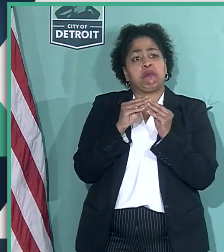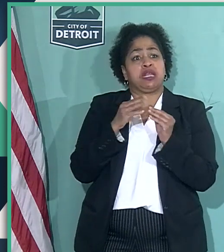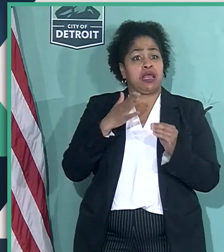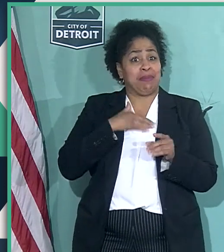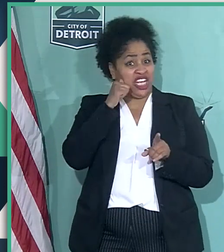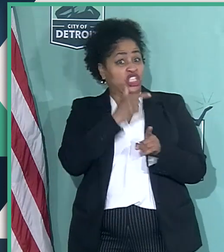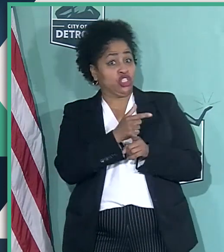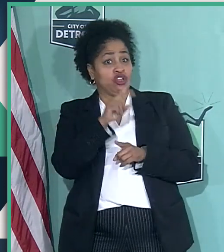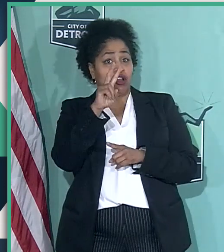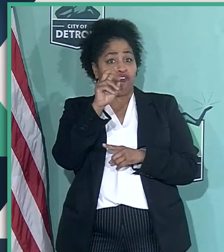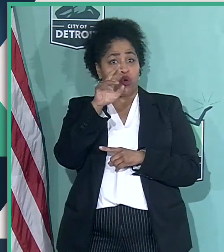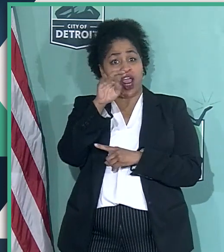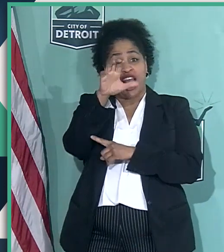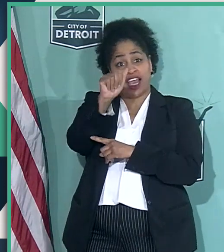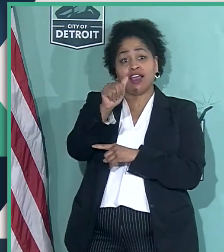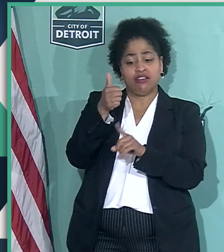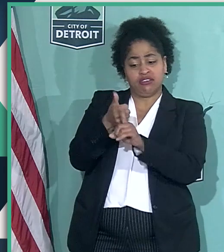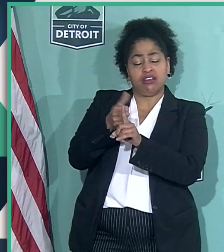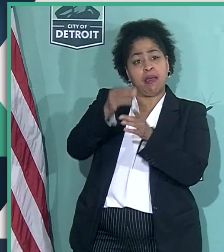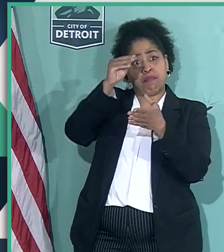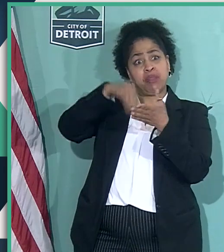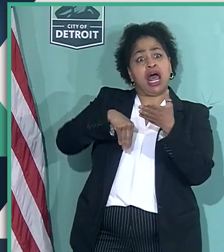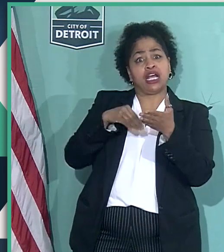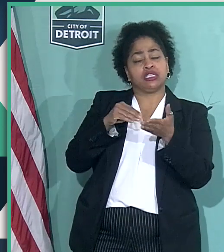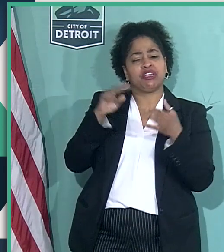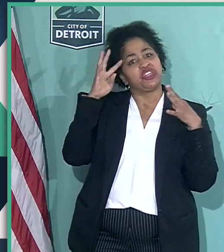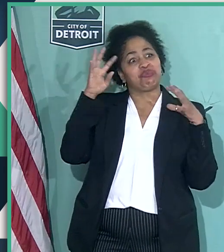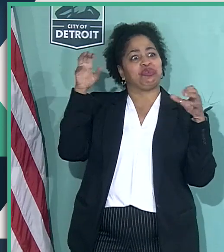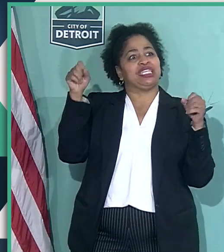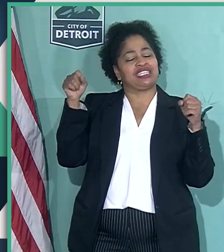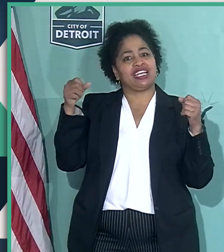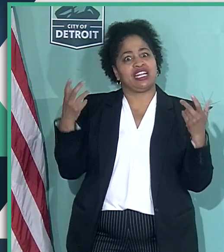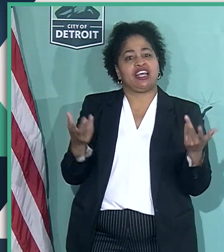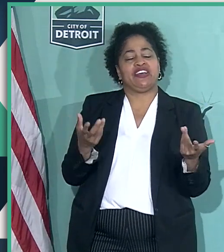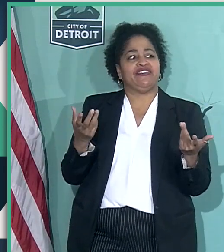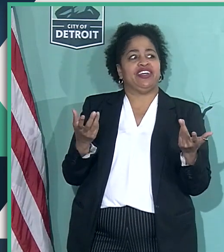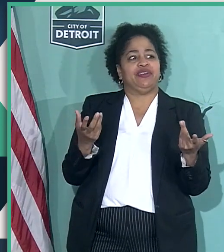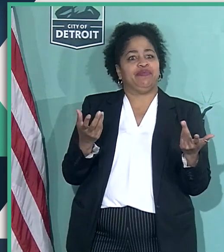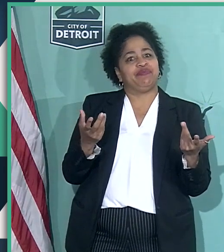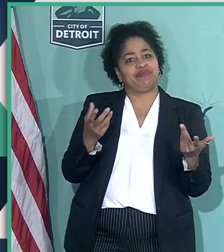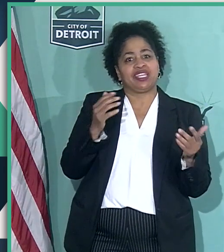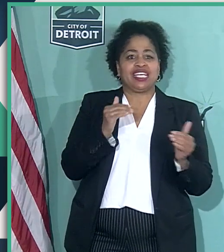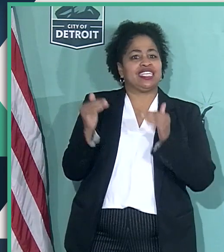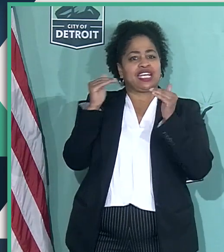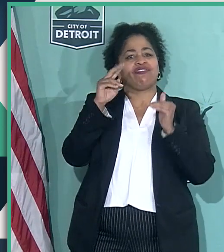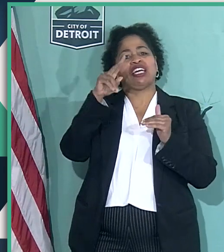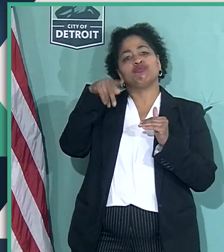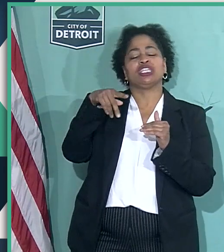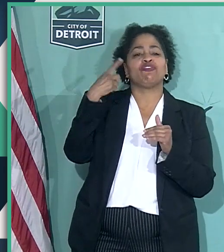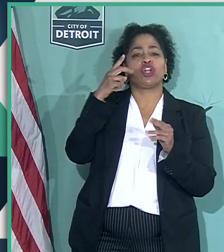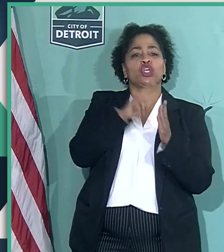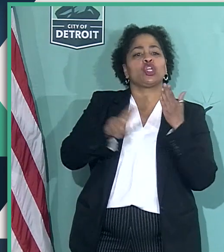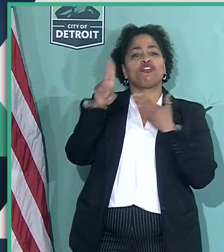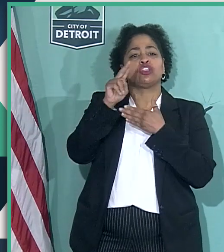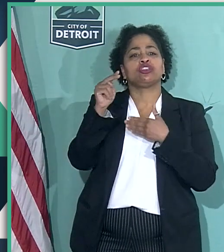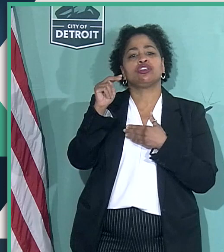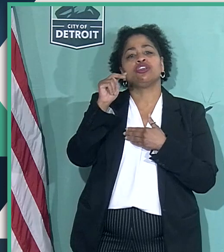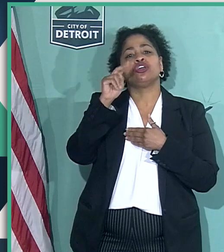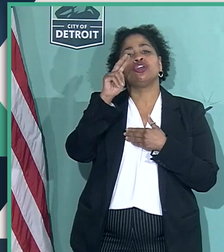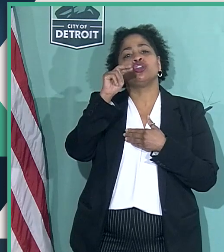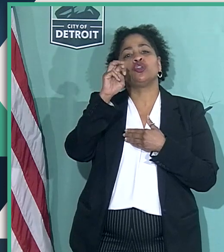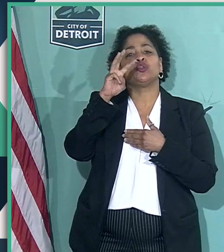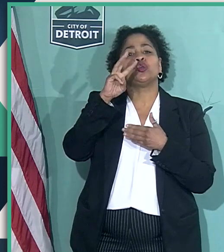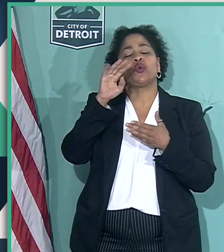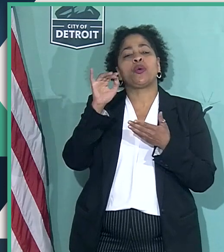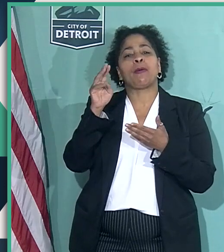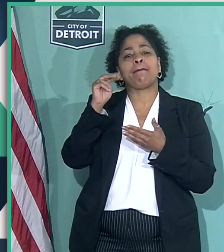sister, Veronica, is applying to be the president of the, executive vice president of the University of New Mexico's medical school